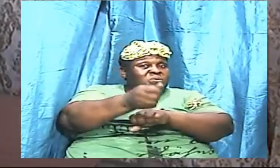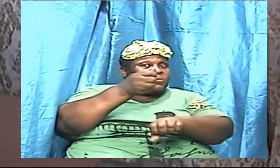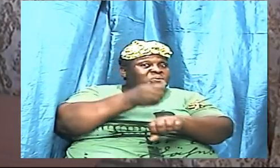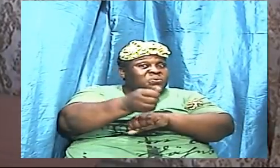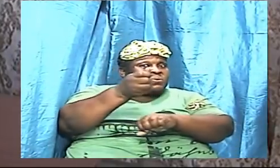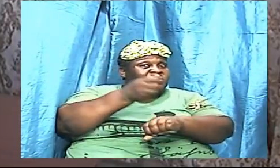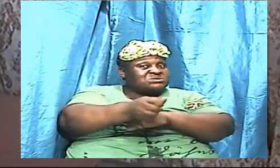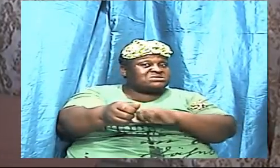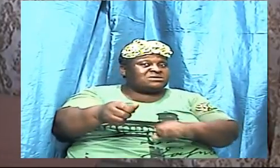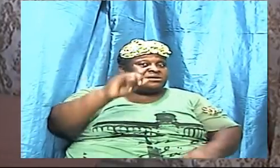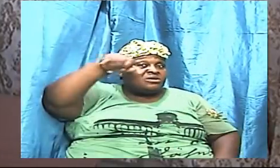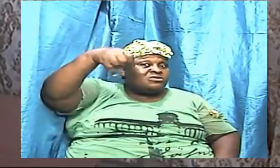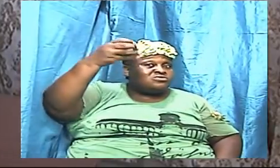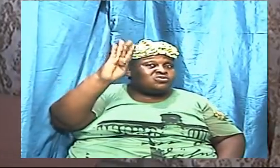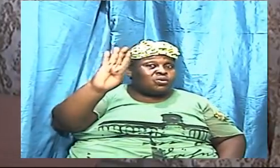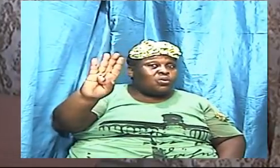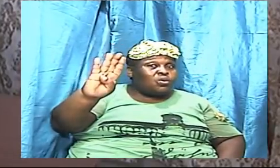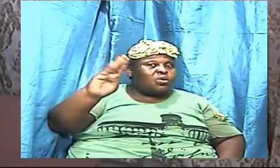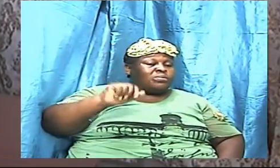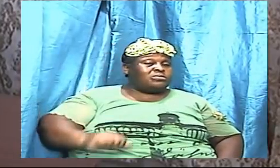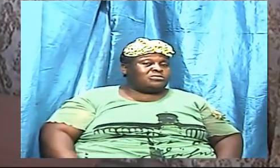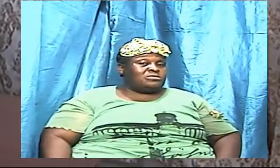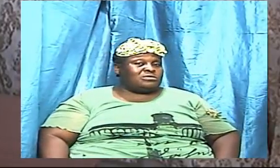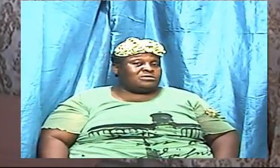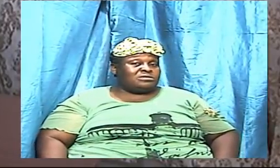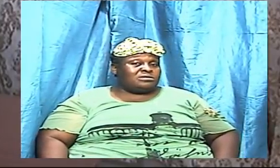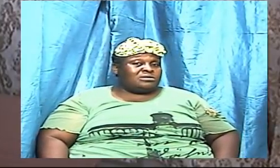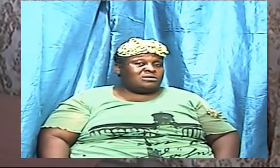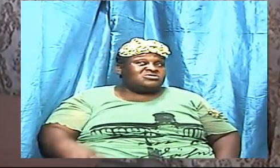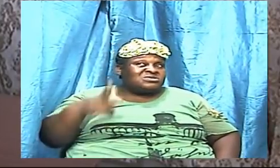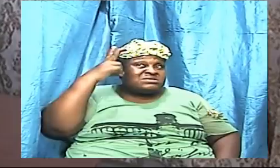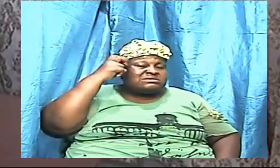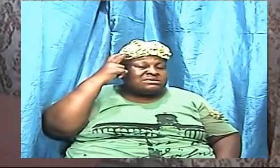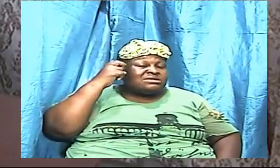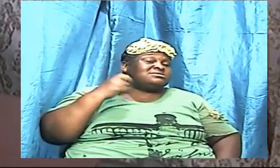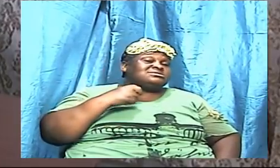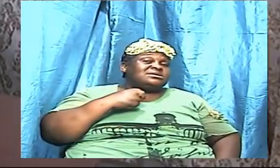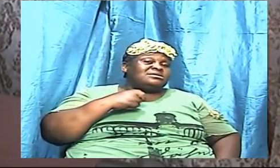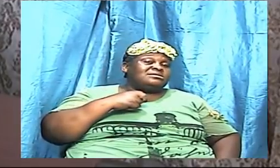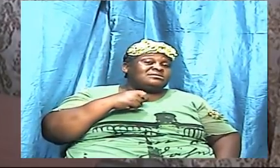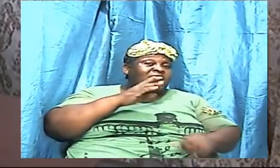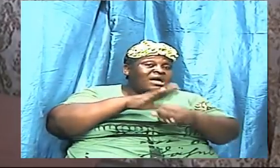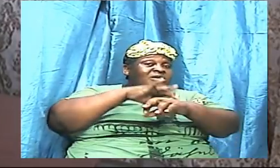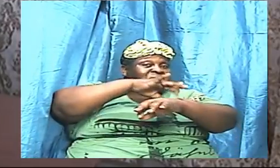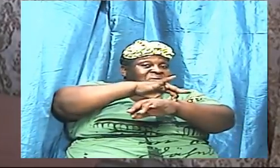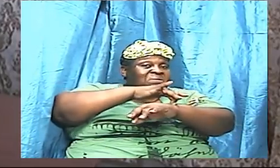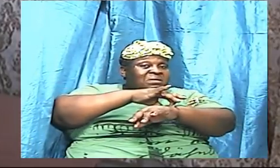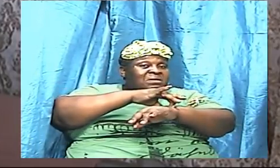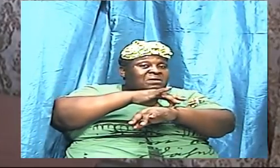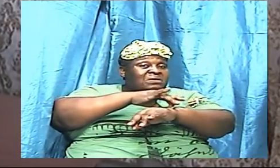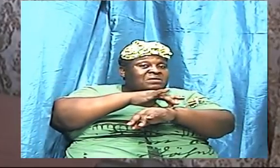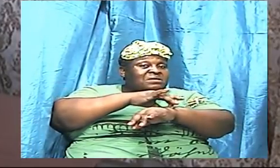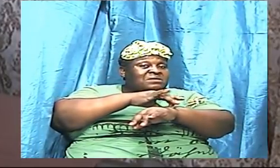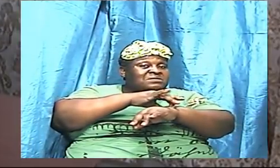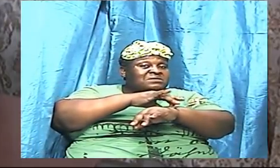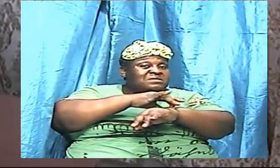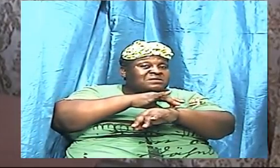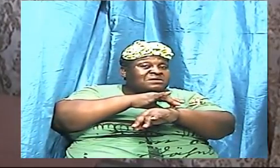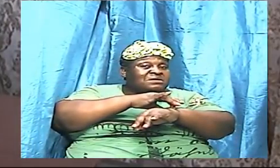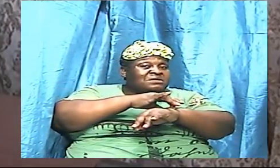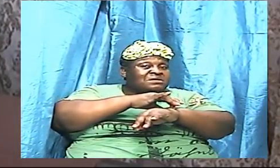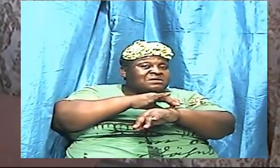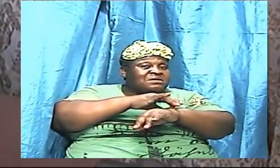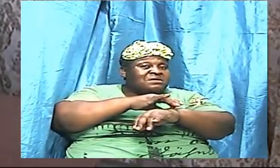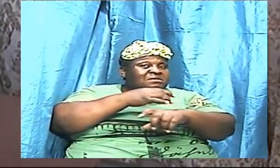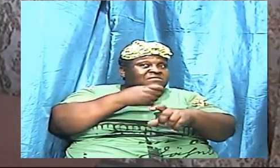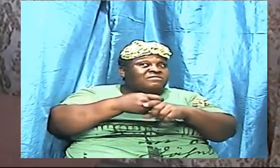Adam's day for he was the one that went to Eve and put the thought into her mind and caused the